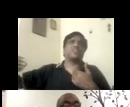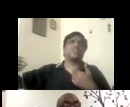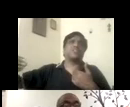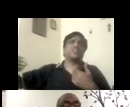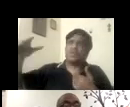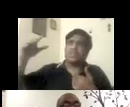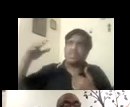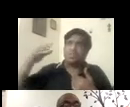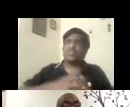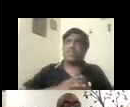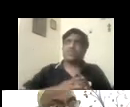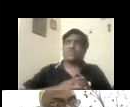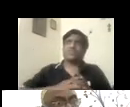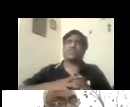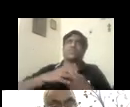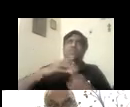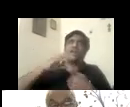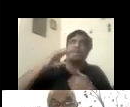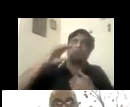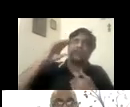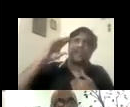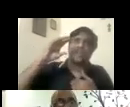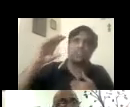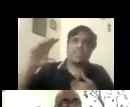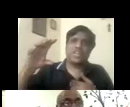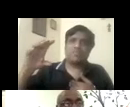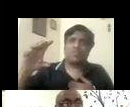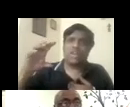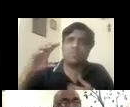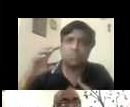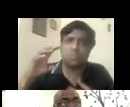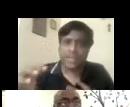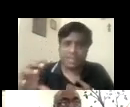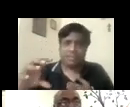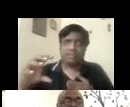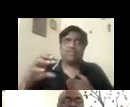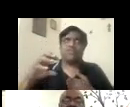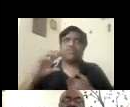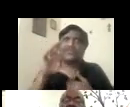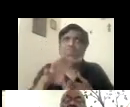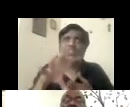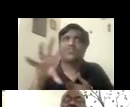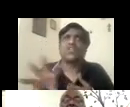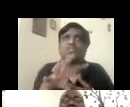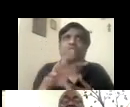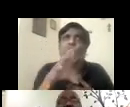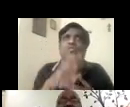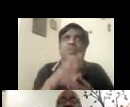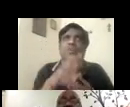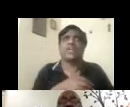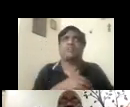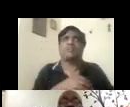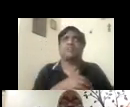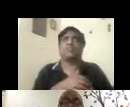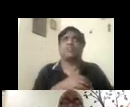I hire, uh, commerce graduates. I should run a training program on banking. This is what is required for